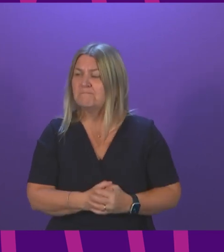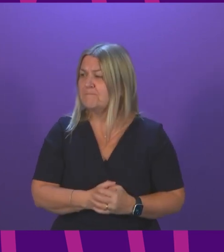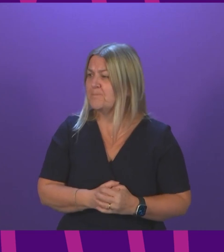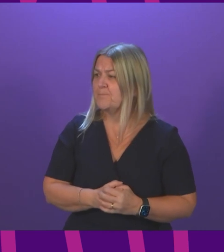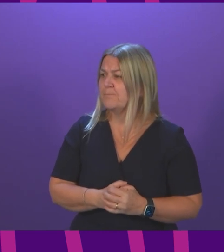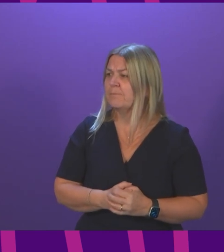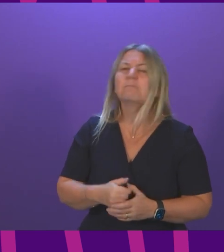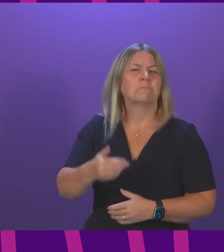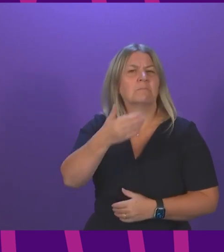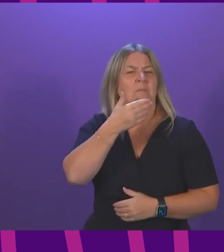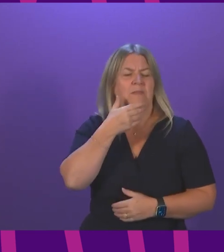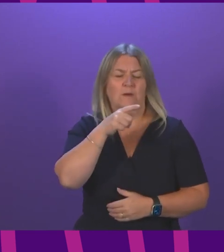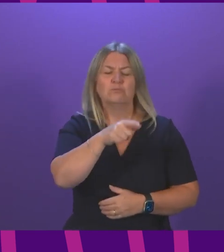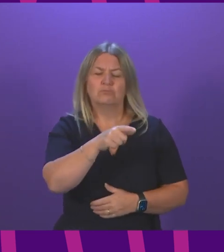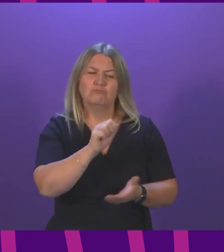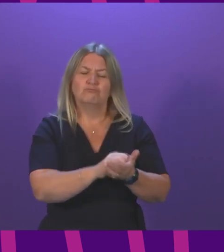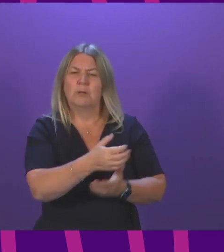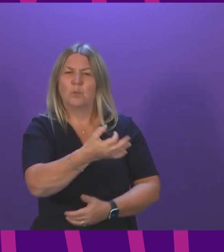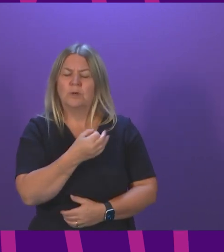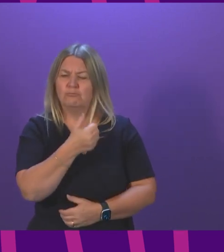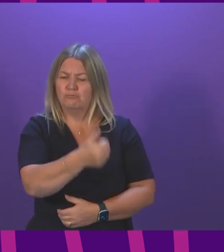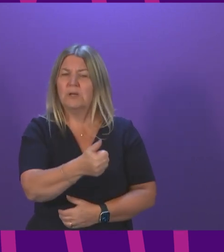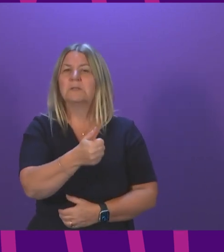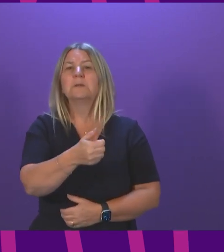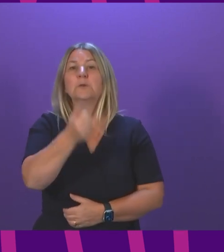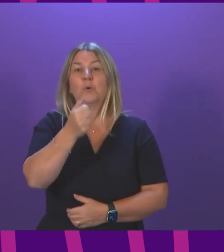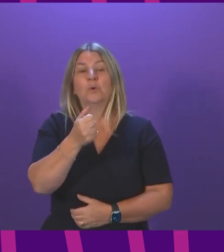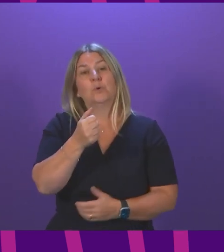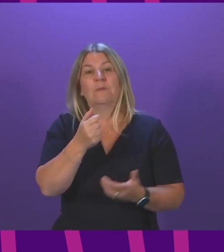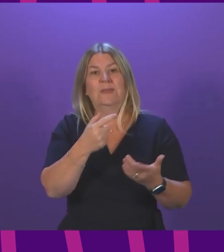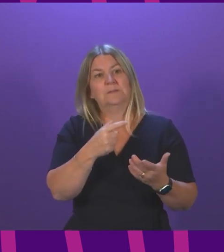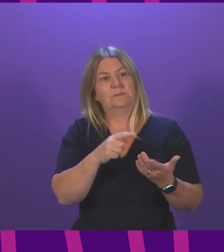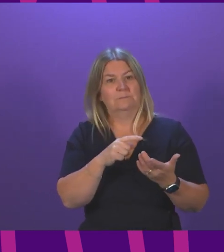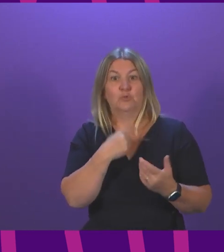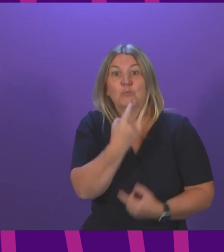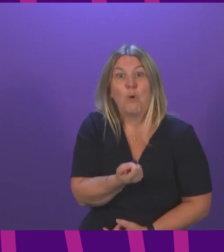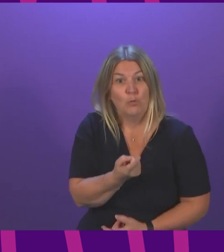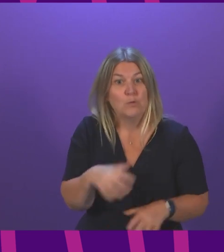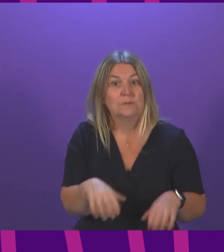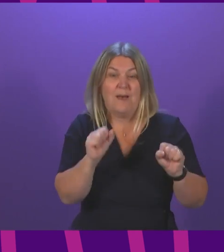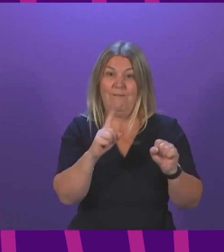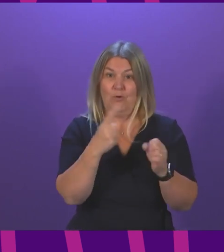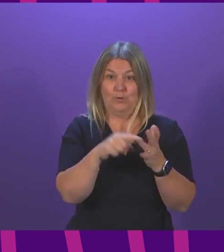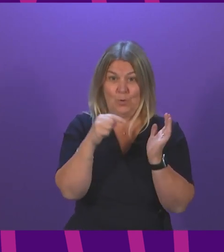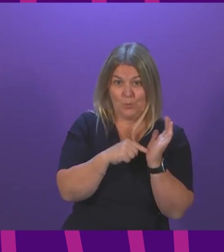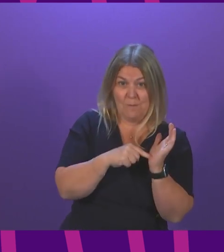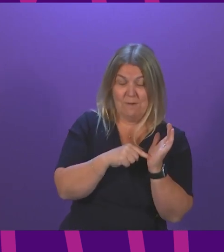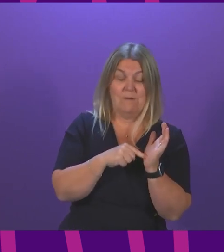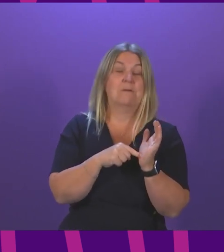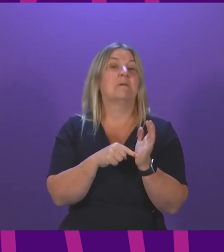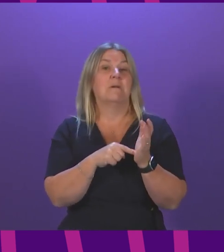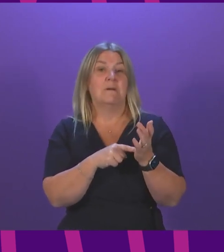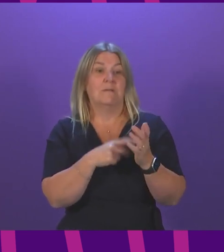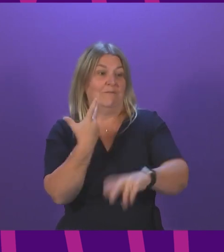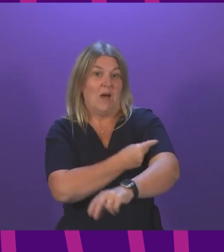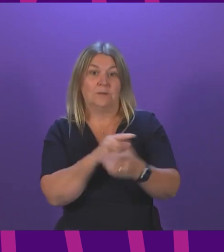certification scheme that comes into force at 5am tomorrow, you can use, for example, the NHS England app, or indeed you can use